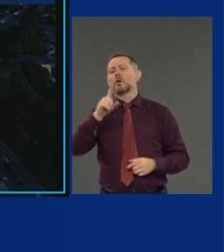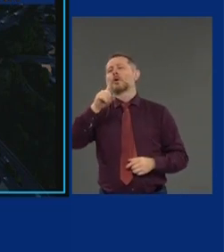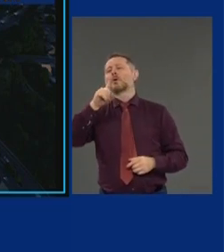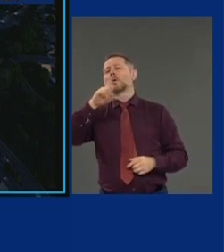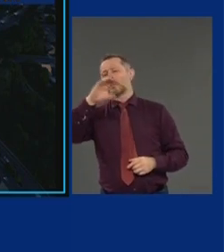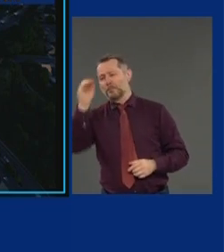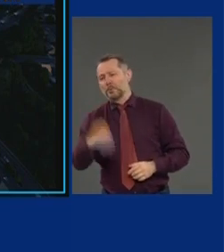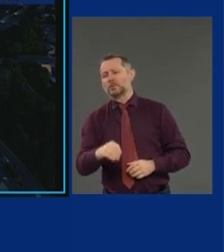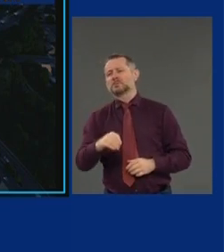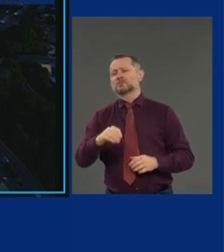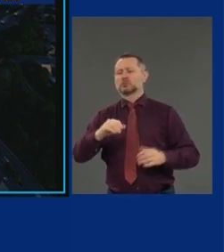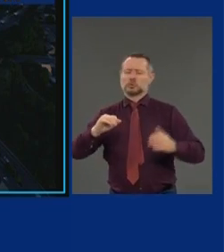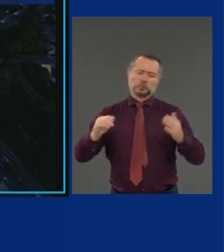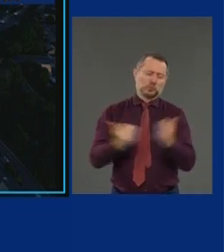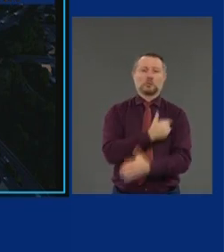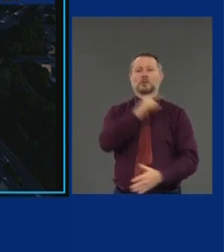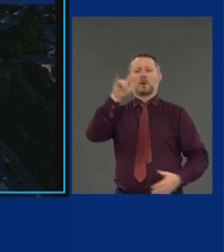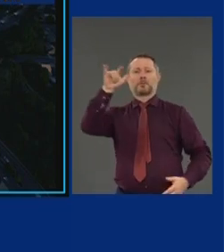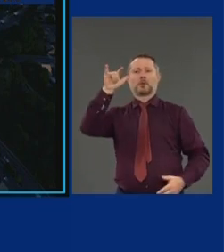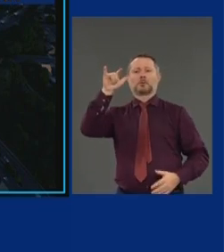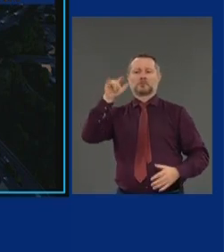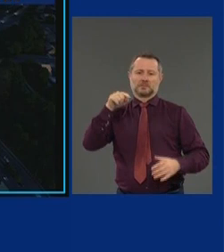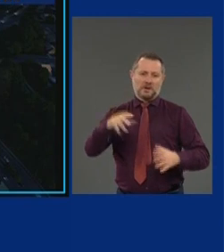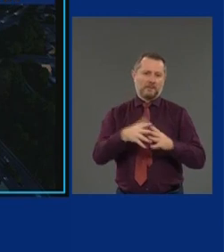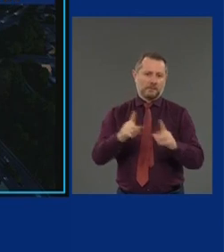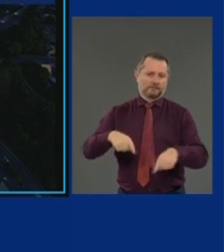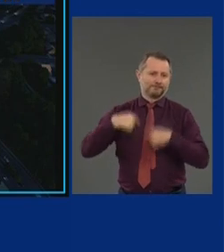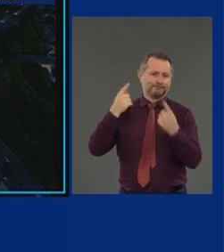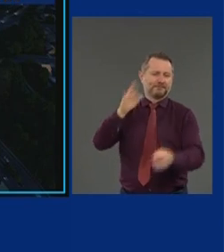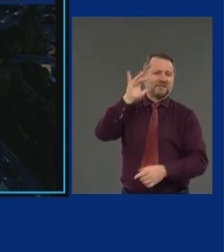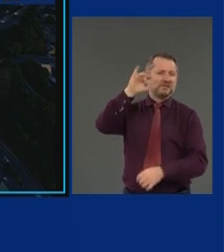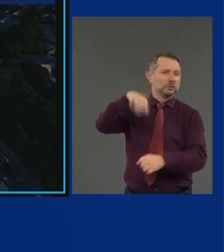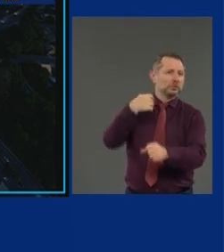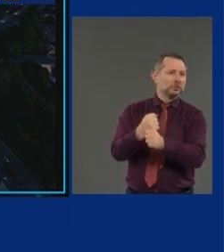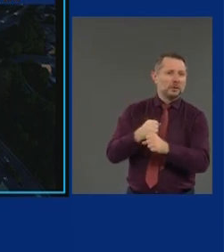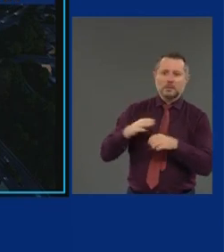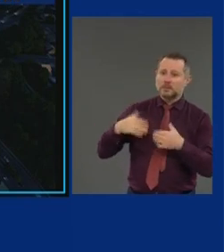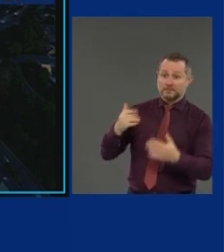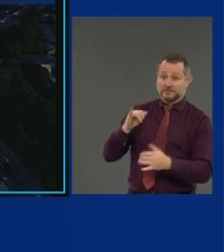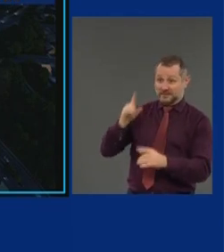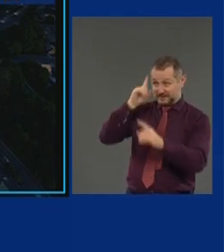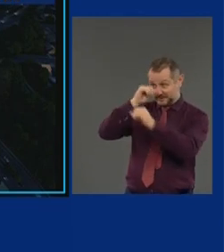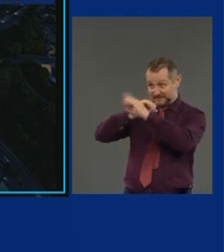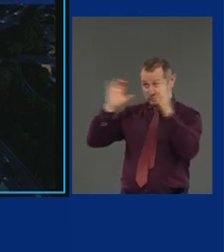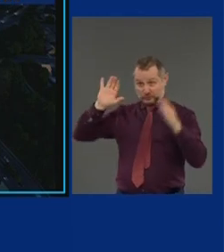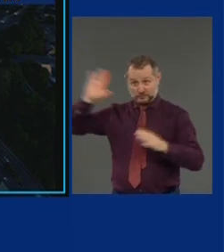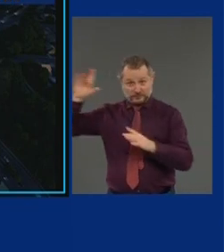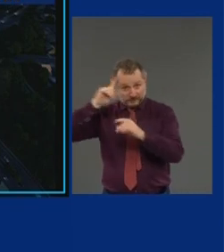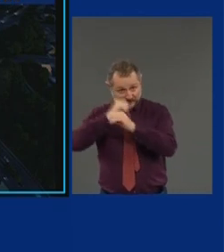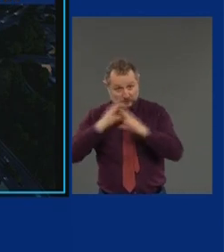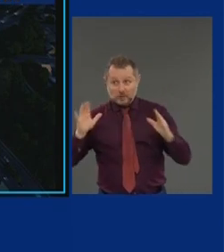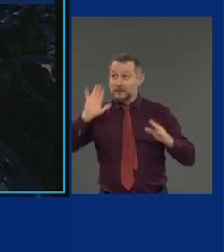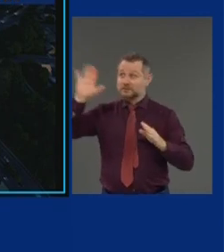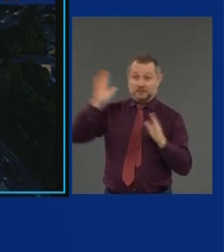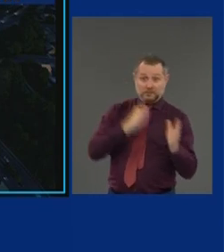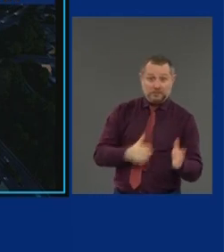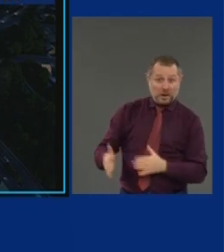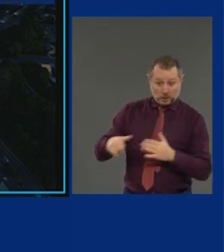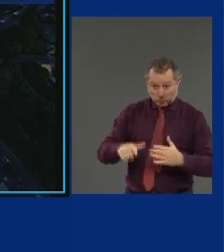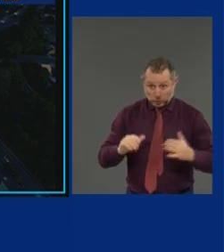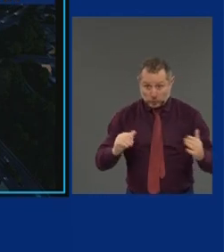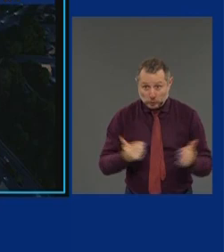25 years. Governor Cuomo's vision and master plan for a whole new airport launched this project.